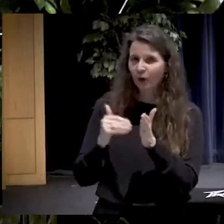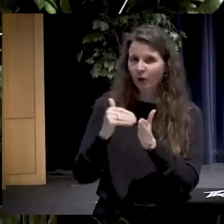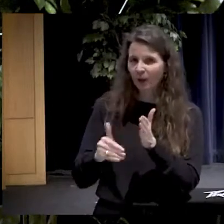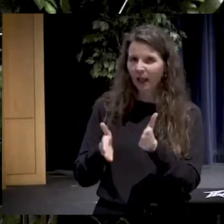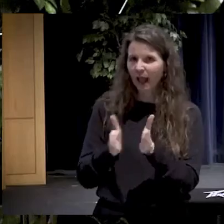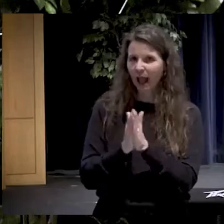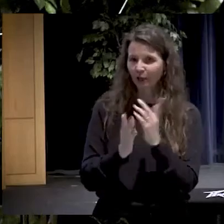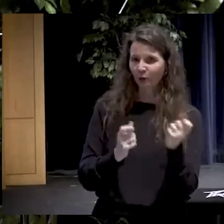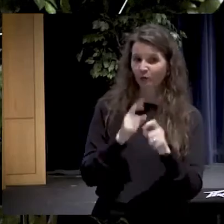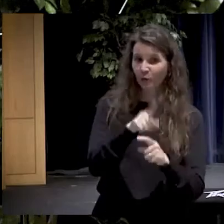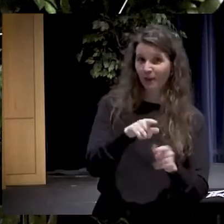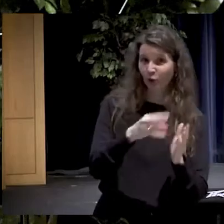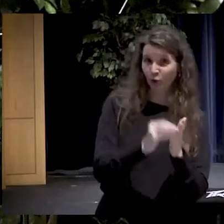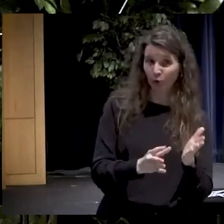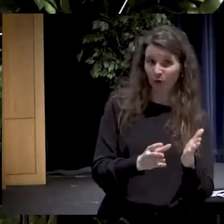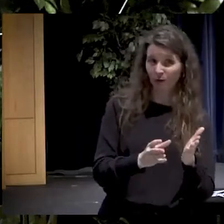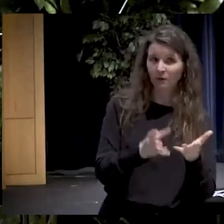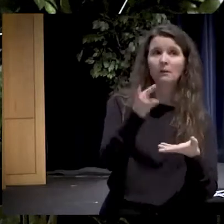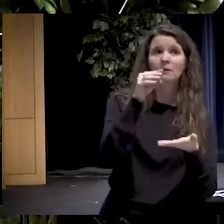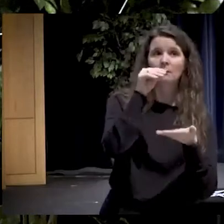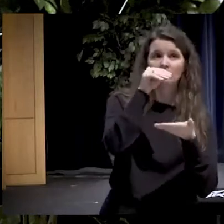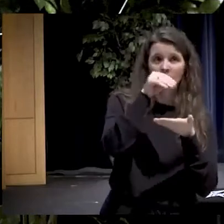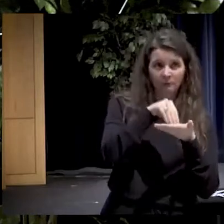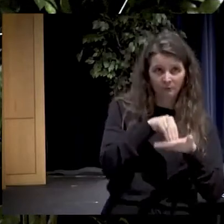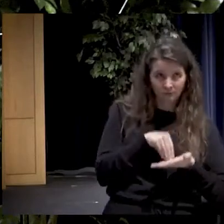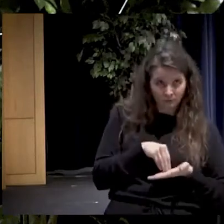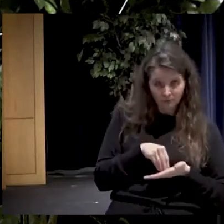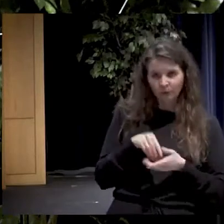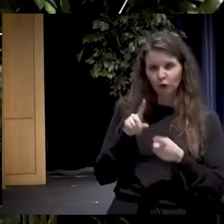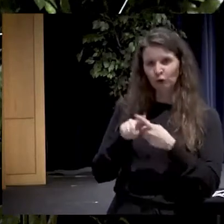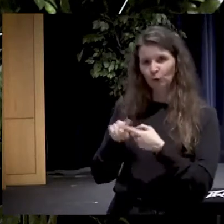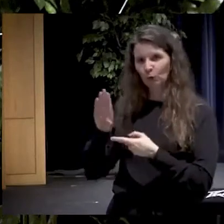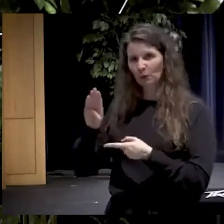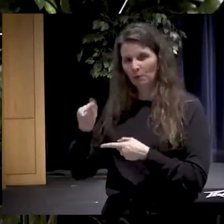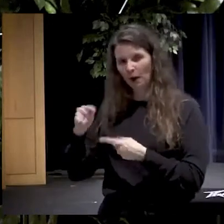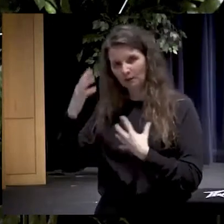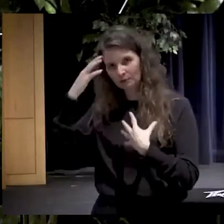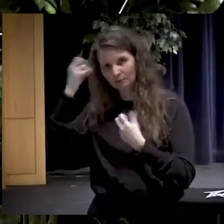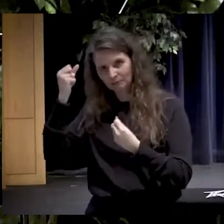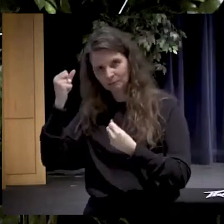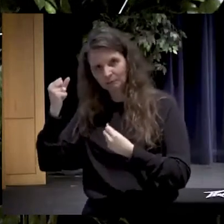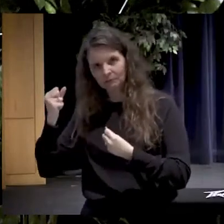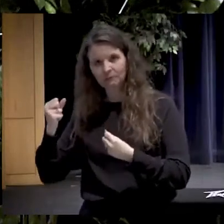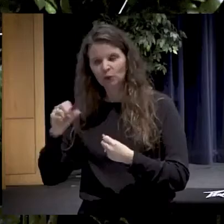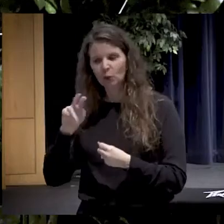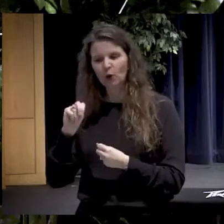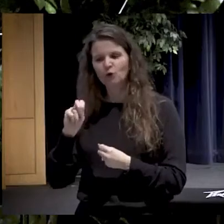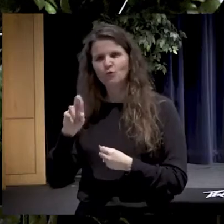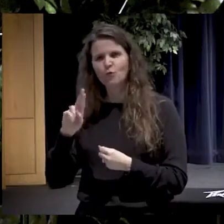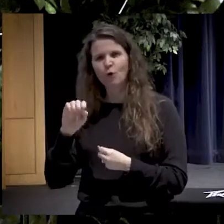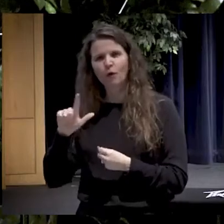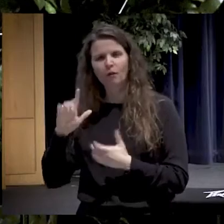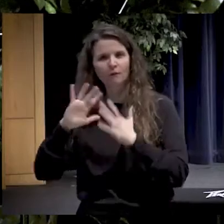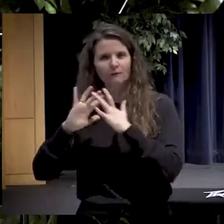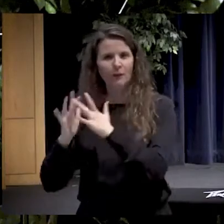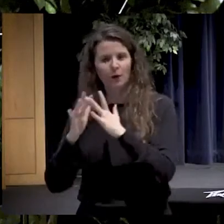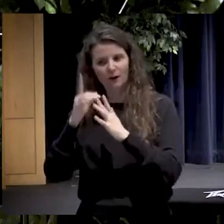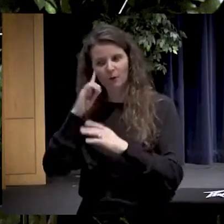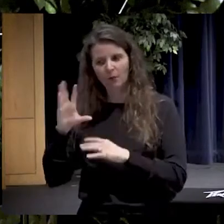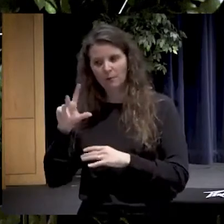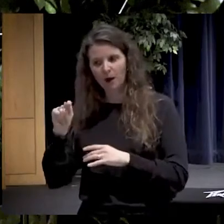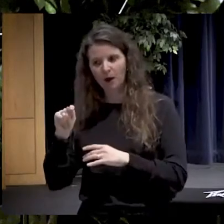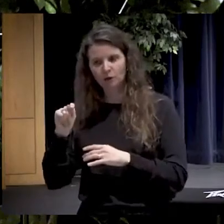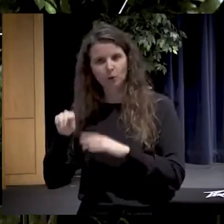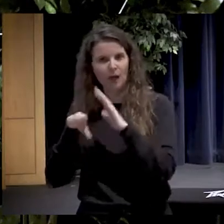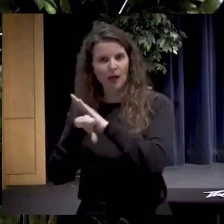and built it in to a neural network for the bot to use as a knowledge base.